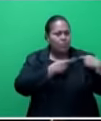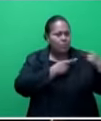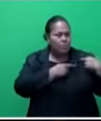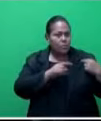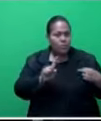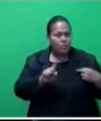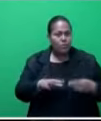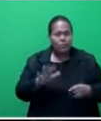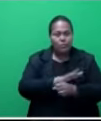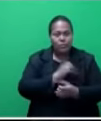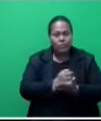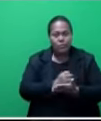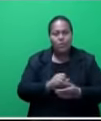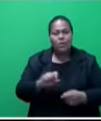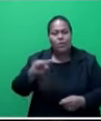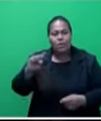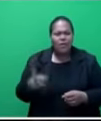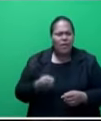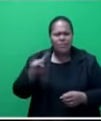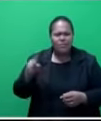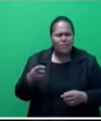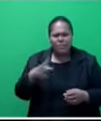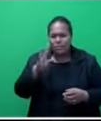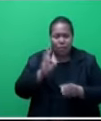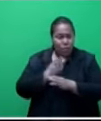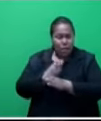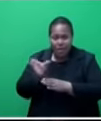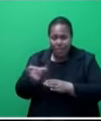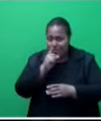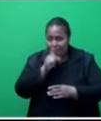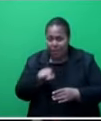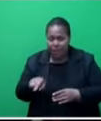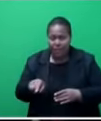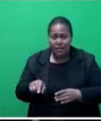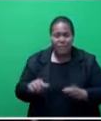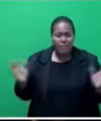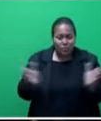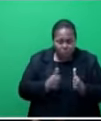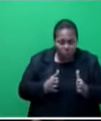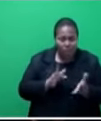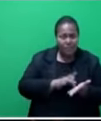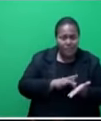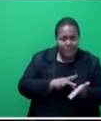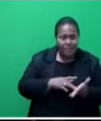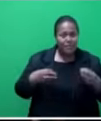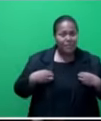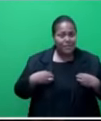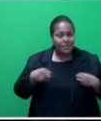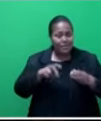ensuring that thousands of workers and small medium enterprises in the tourism industry which are struggling today